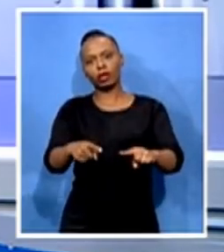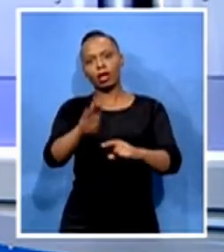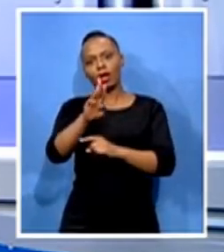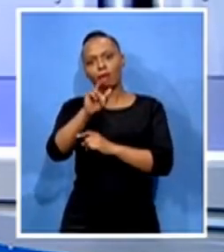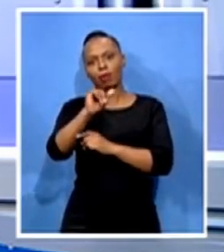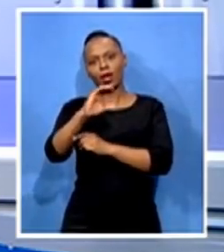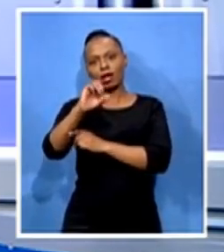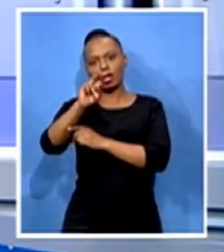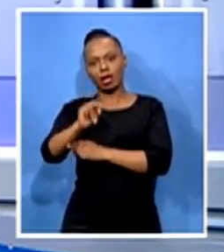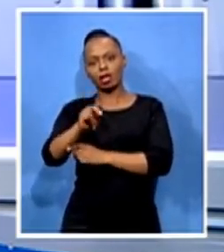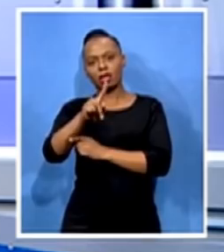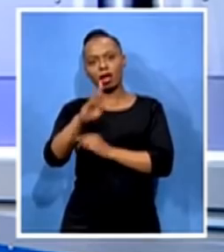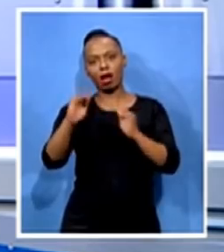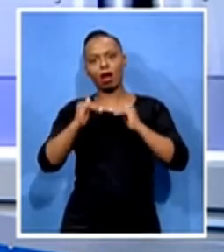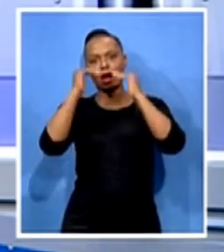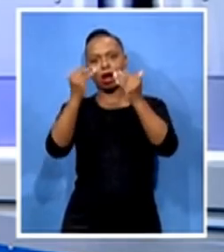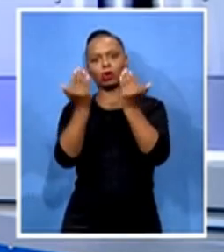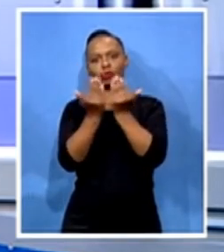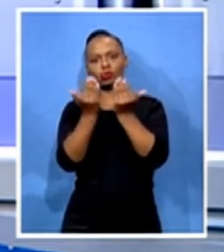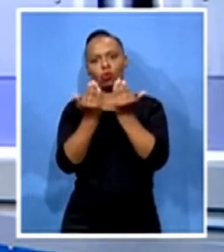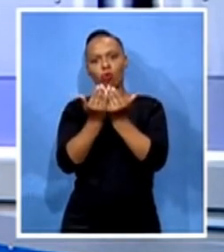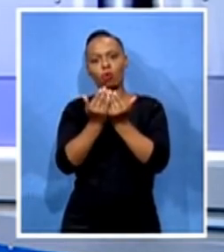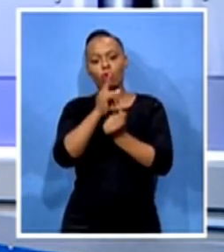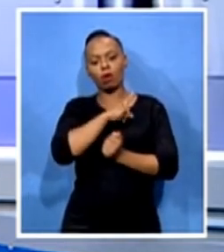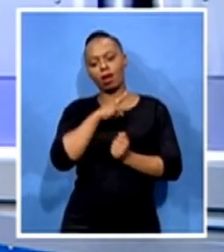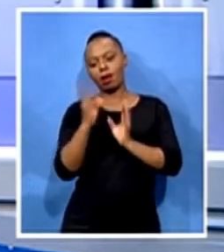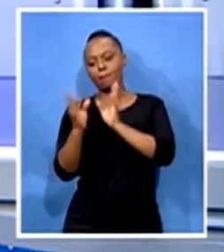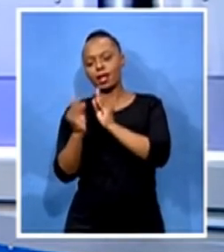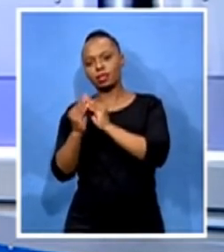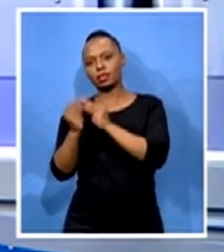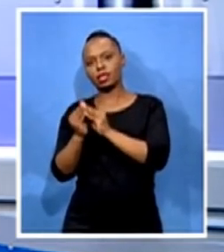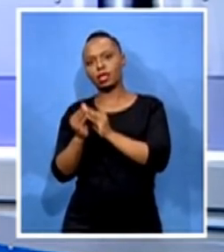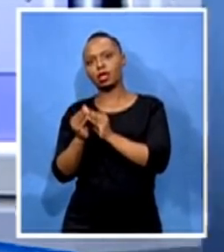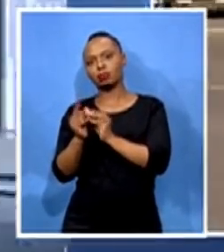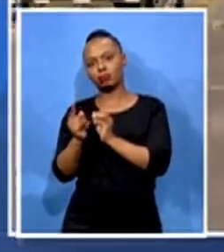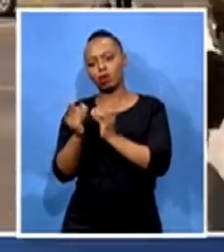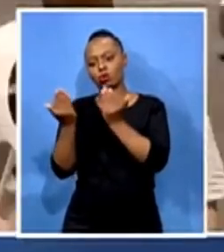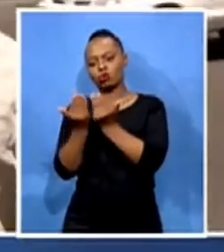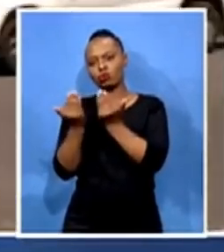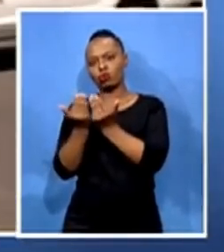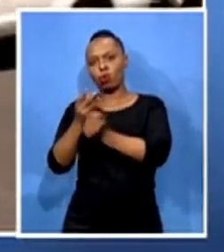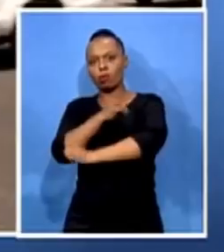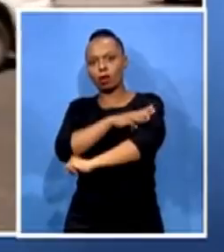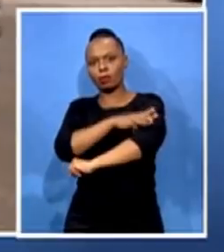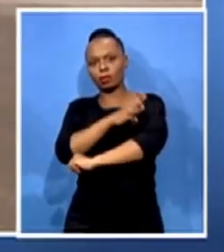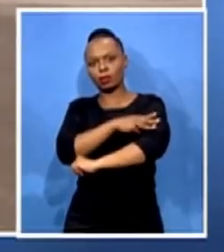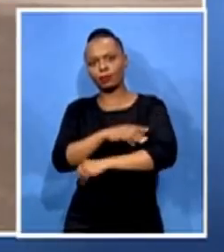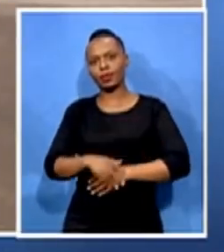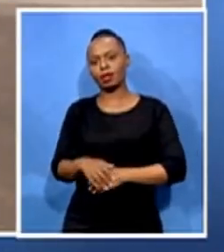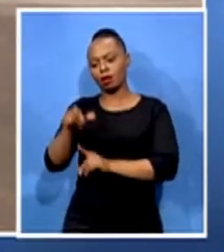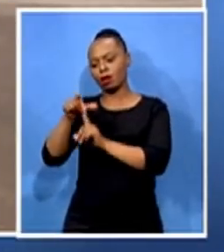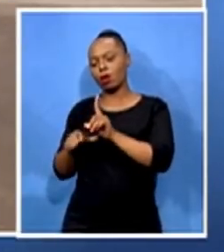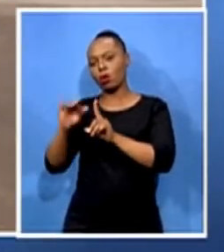meeting with the school management. I want to bring in our reporter, Corbin August, who's covering this for us. Corbin, a very good